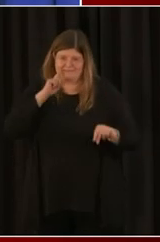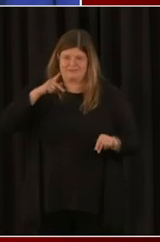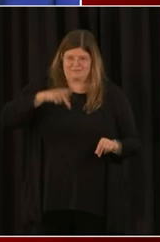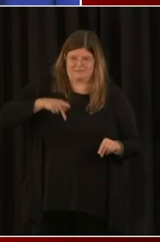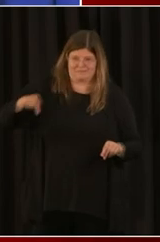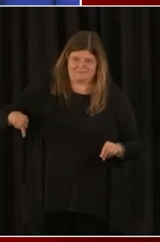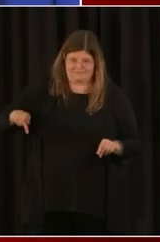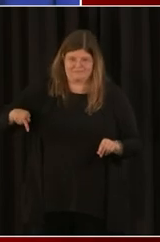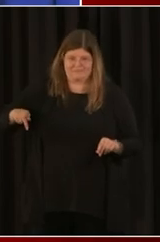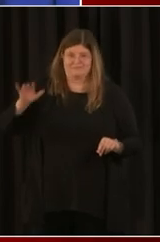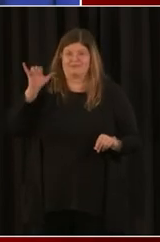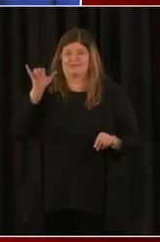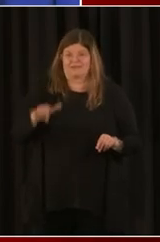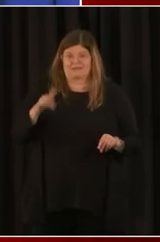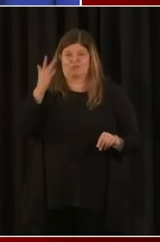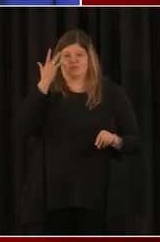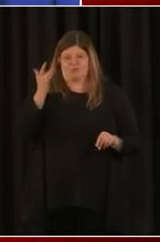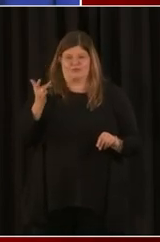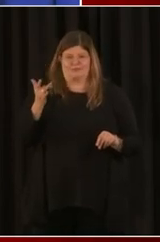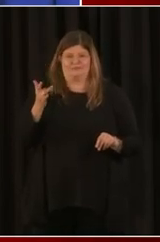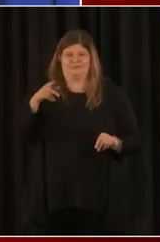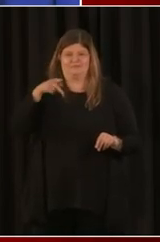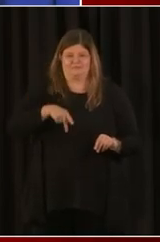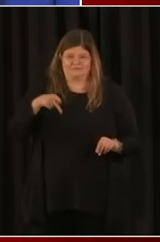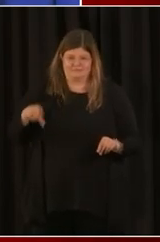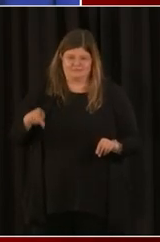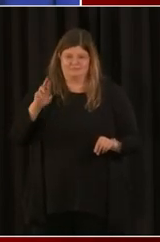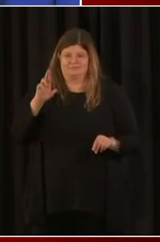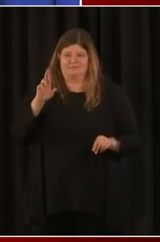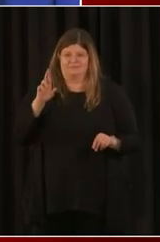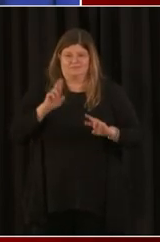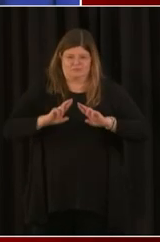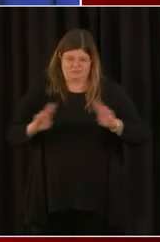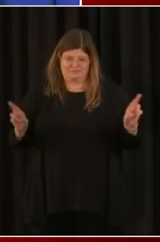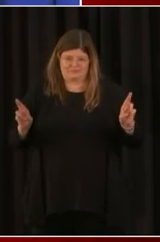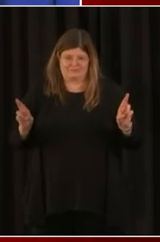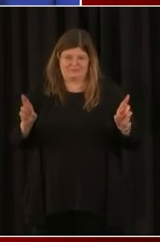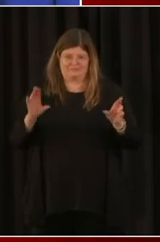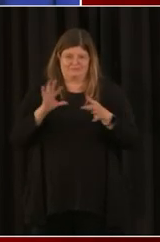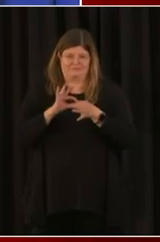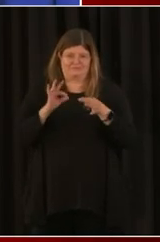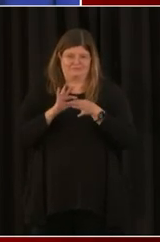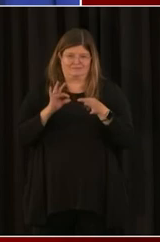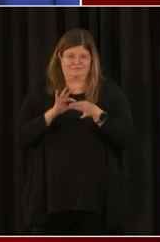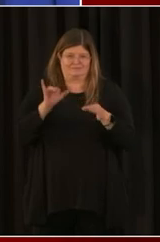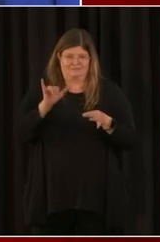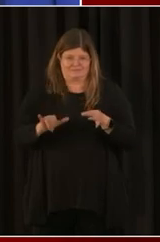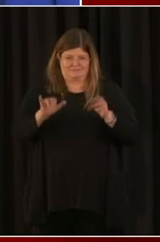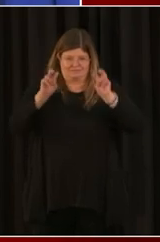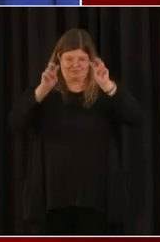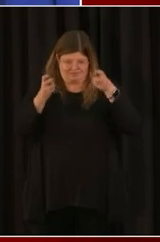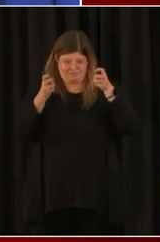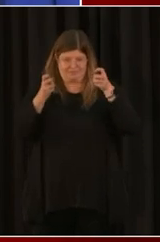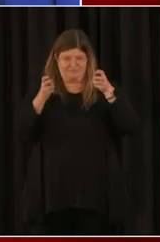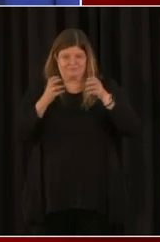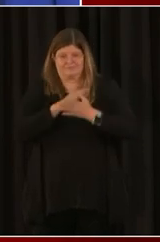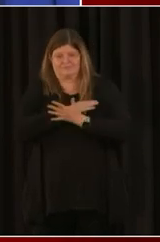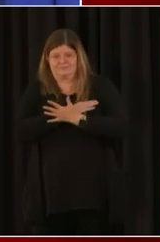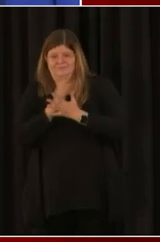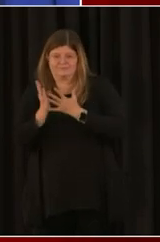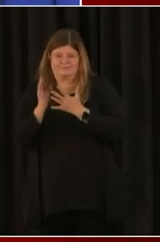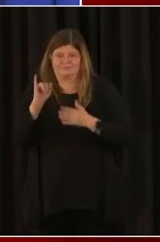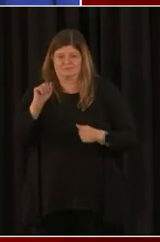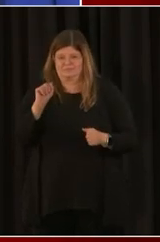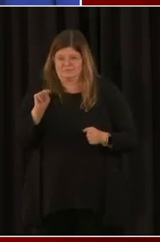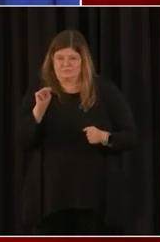talking about PPP Ready throughout the month of January in order to emphasize that. We do this check-in every week. So we